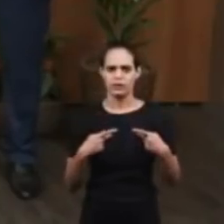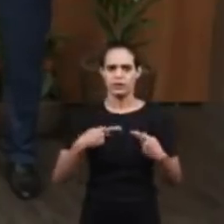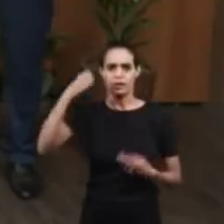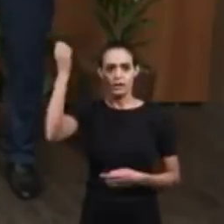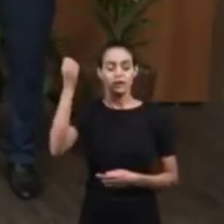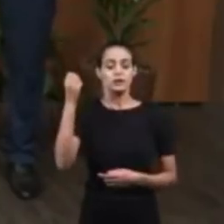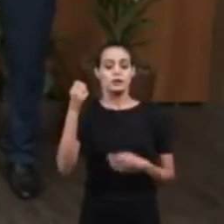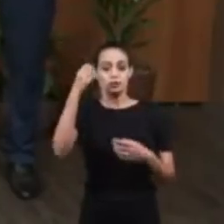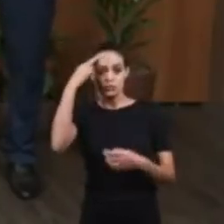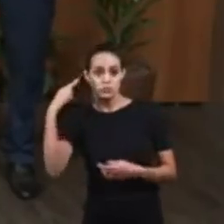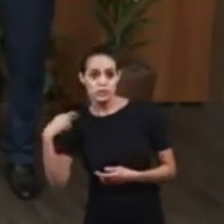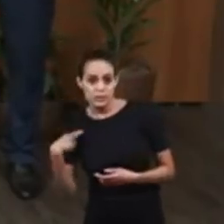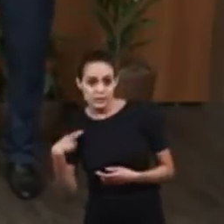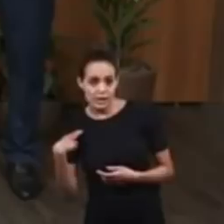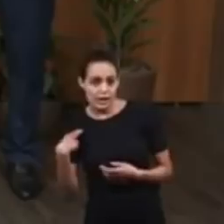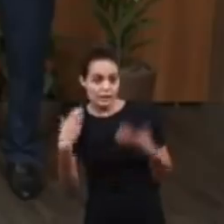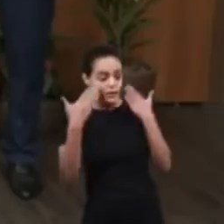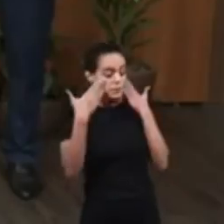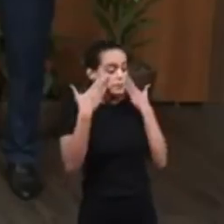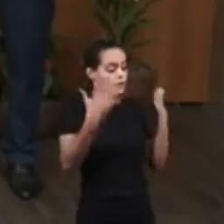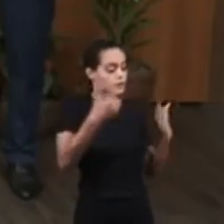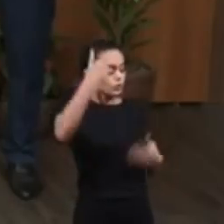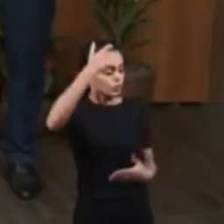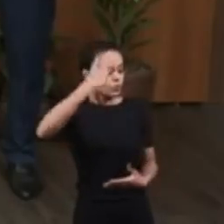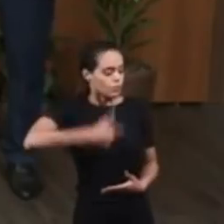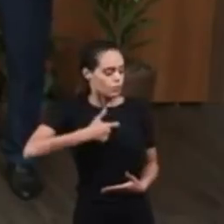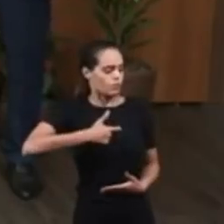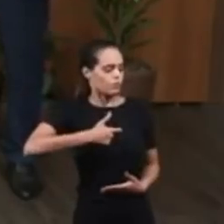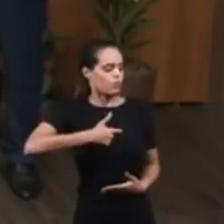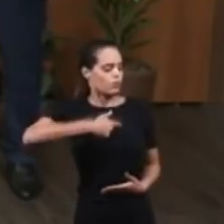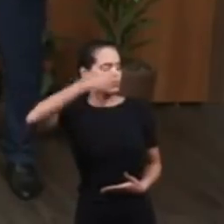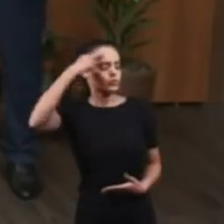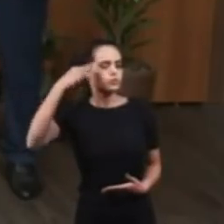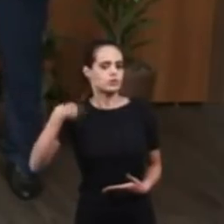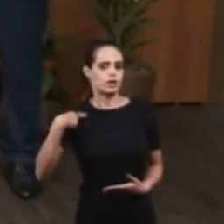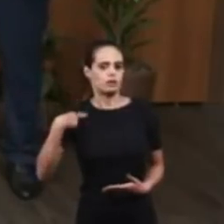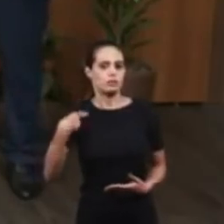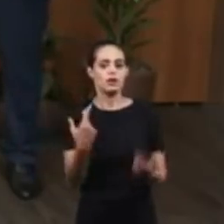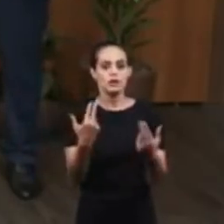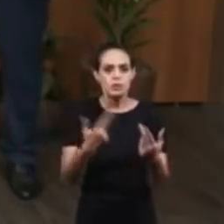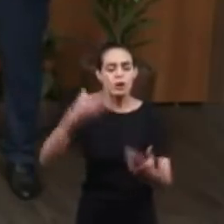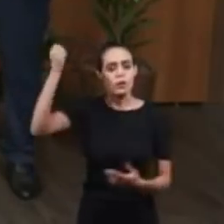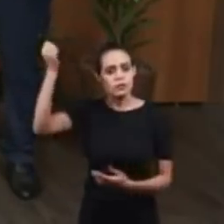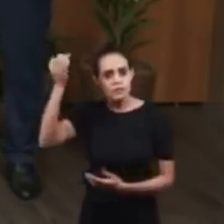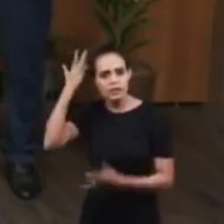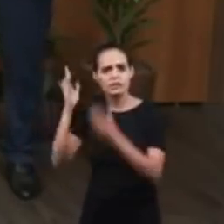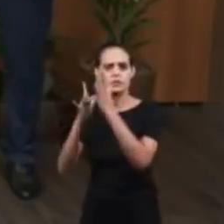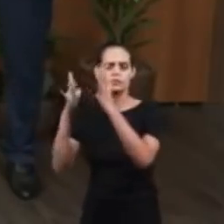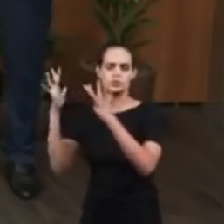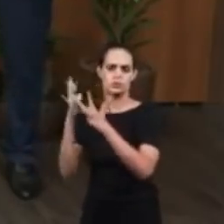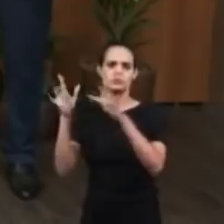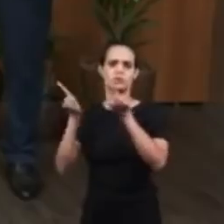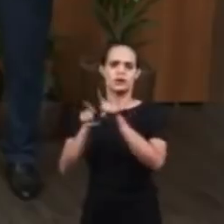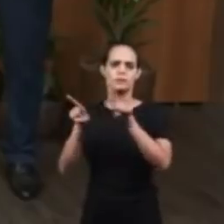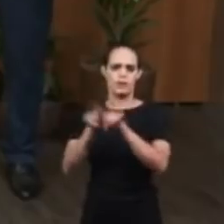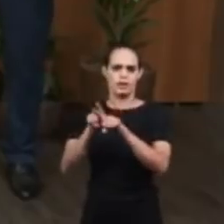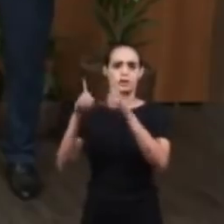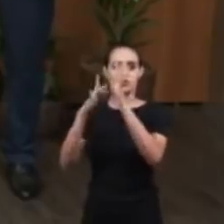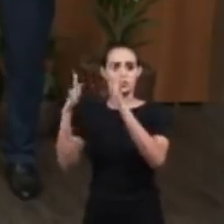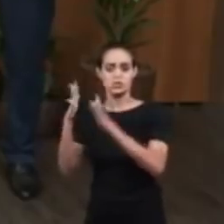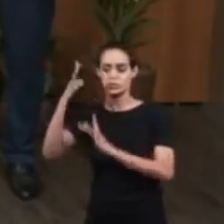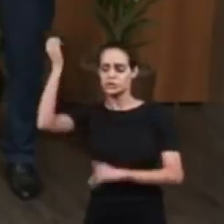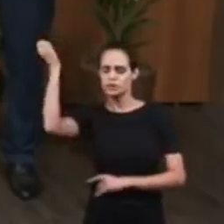to his brothers was a prophecy of salvation through Jesus. Of how Jesus reveals himself